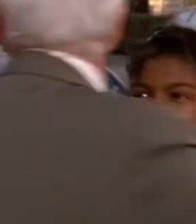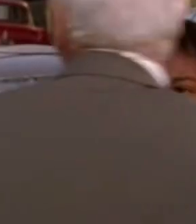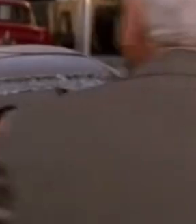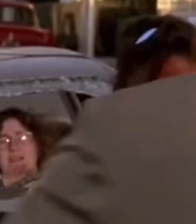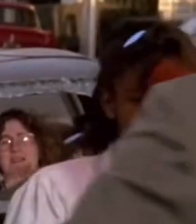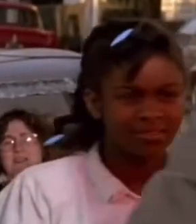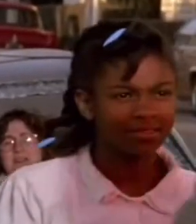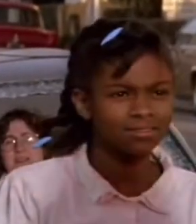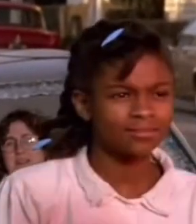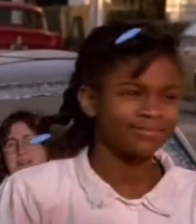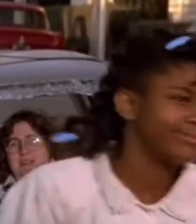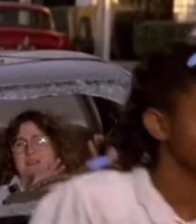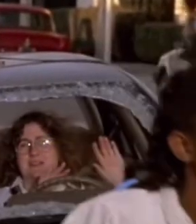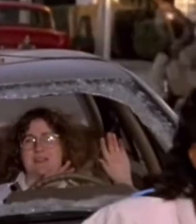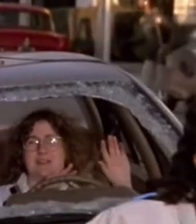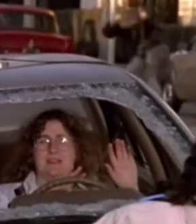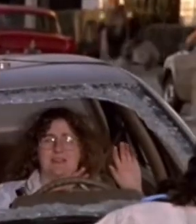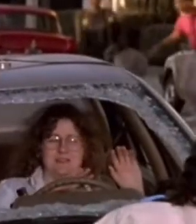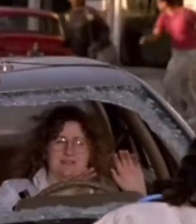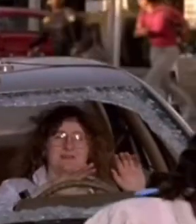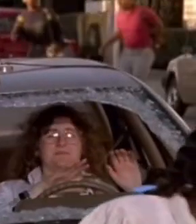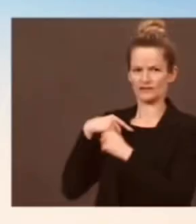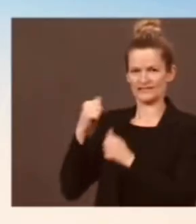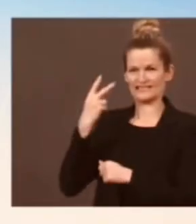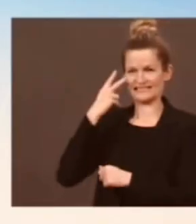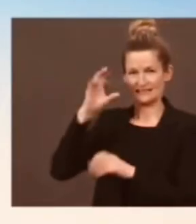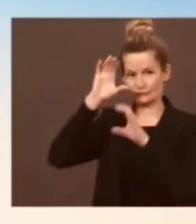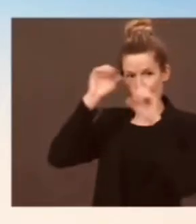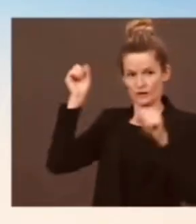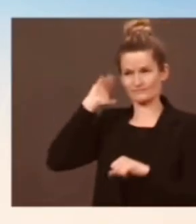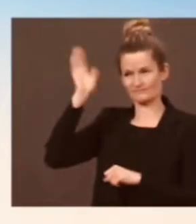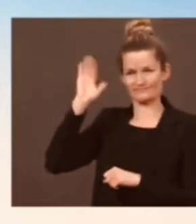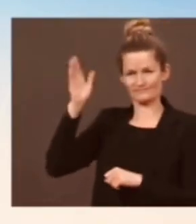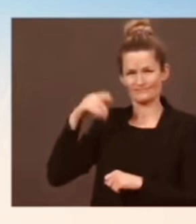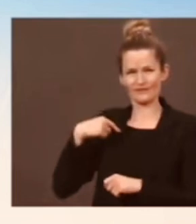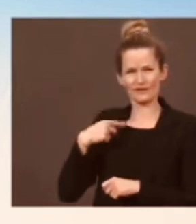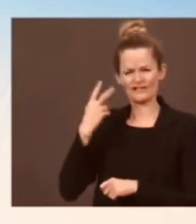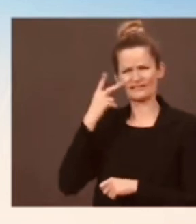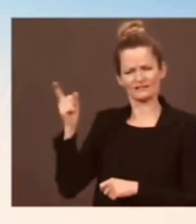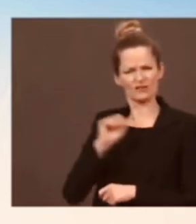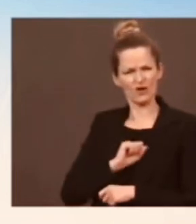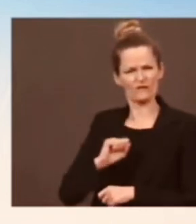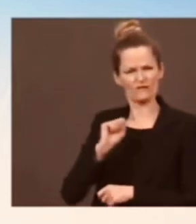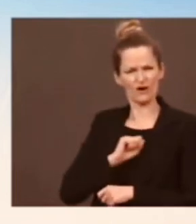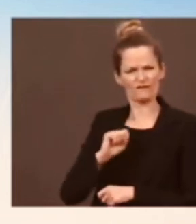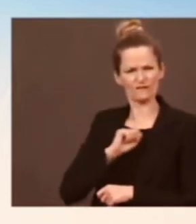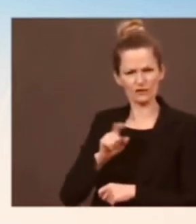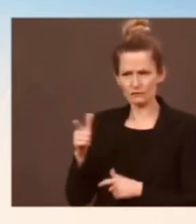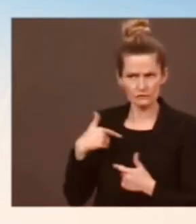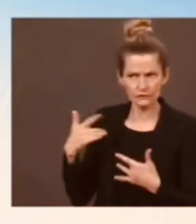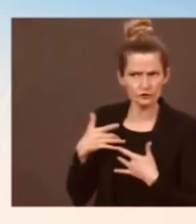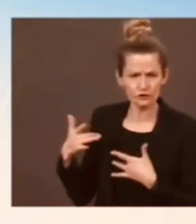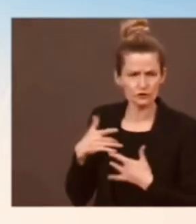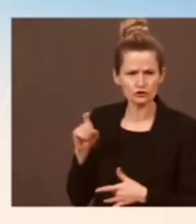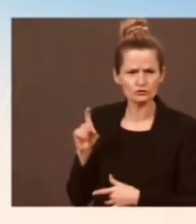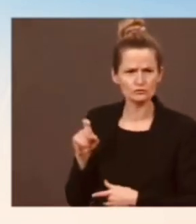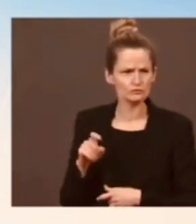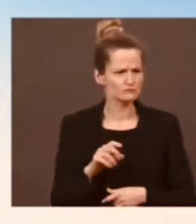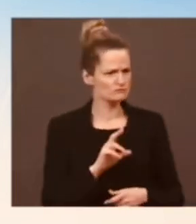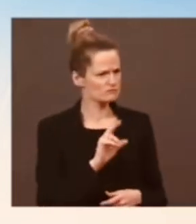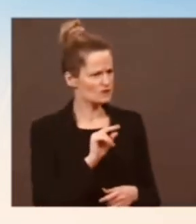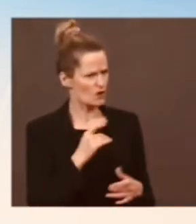All right, move on. Nothing to see here. It's not a concern. We have a doctor who travels with him,